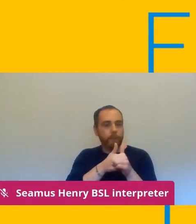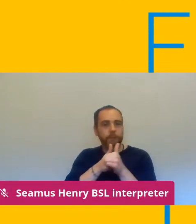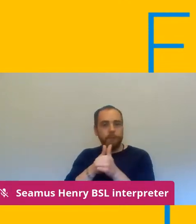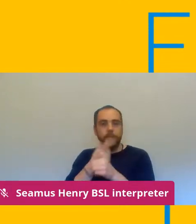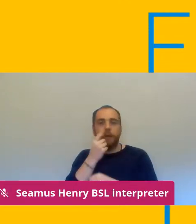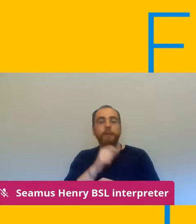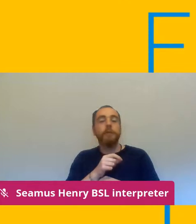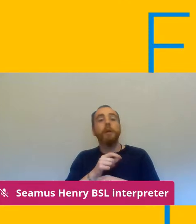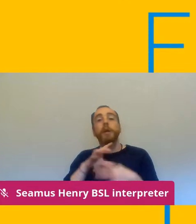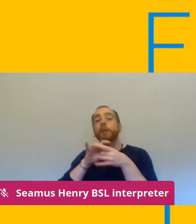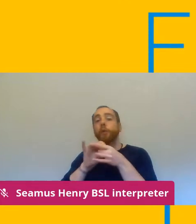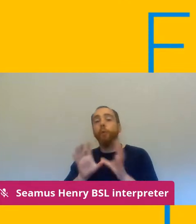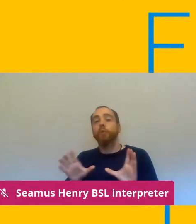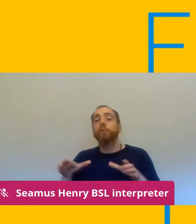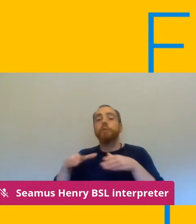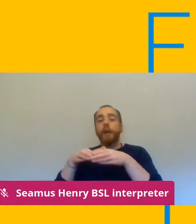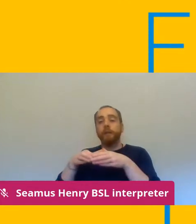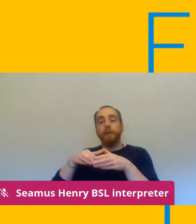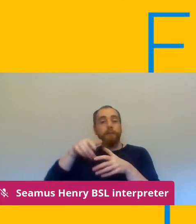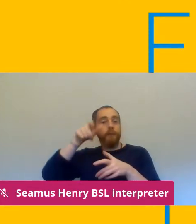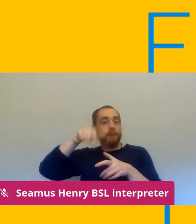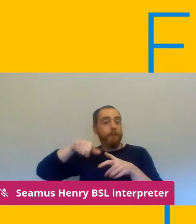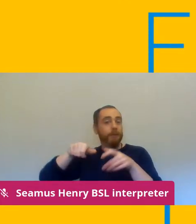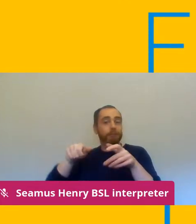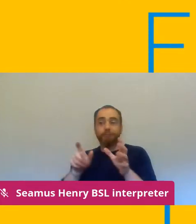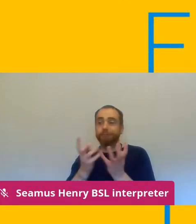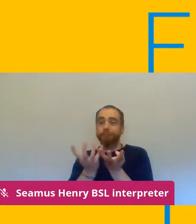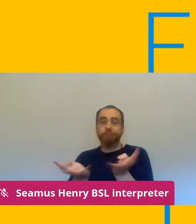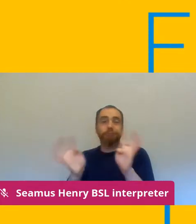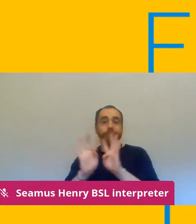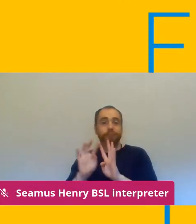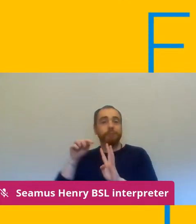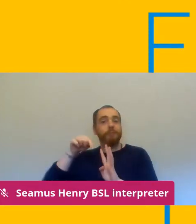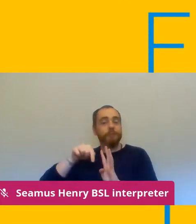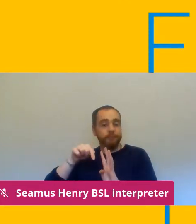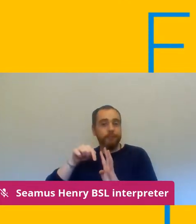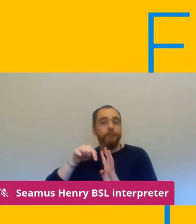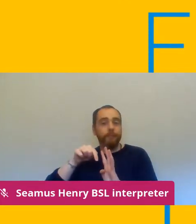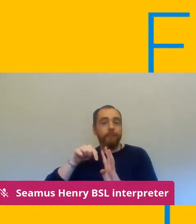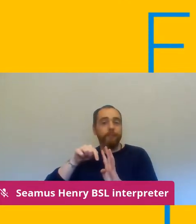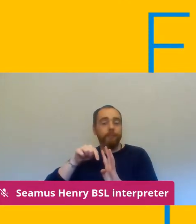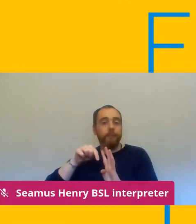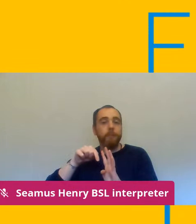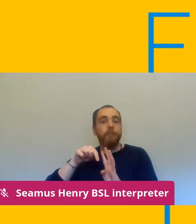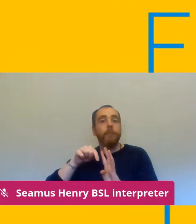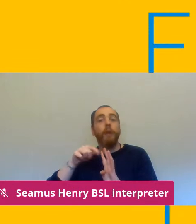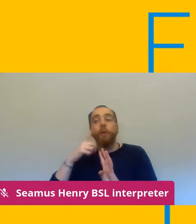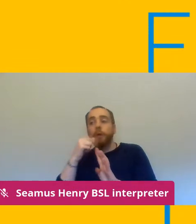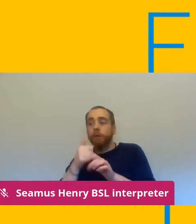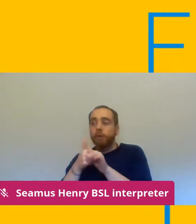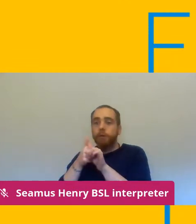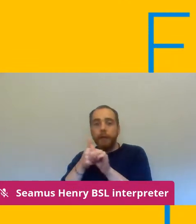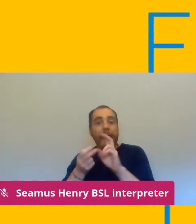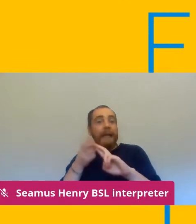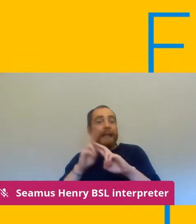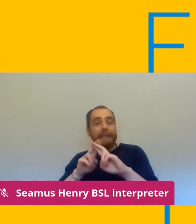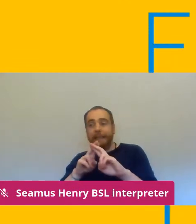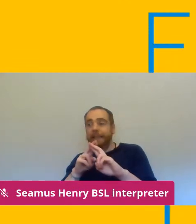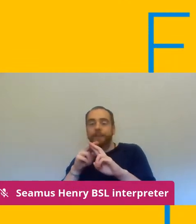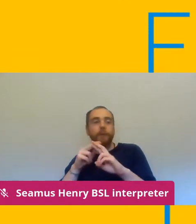we would expect branches if the risk assessment isn't suitable and sufficient to have rejected the risk assessment and to have clearly outlined